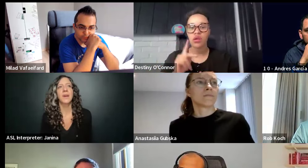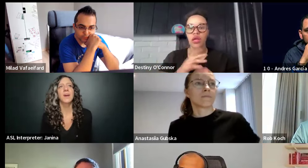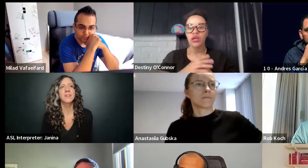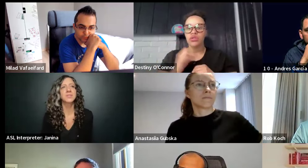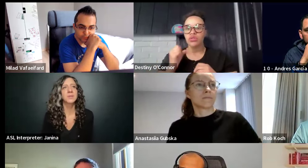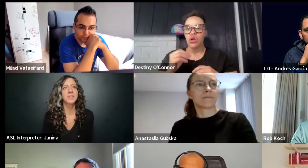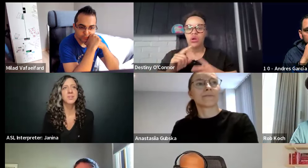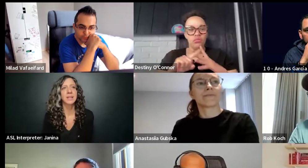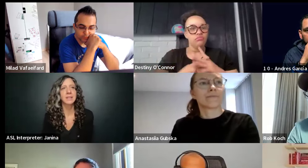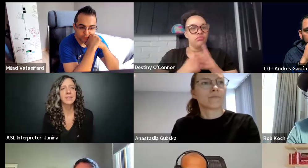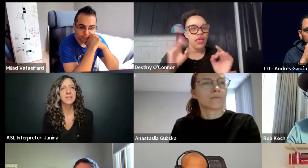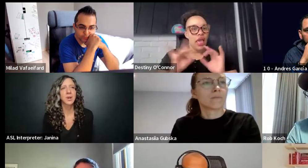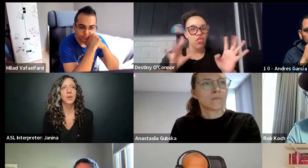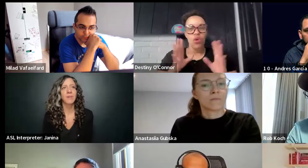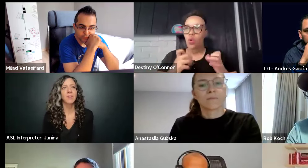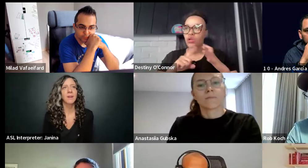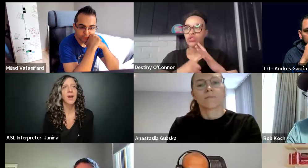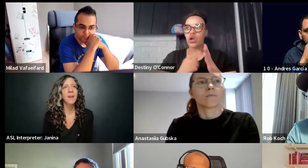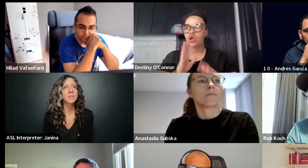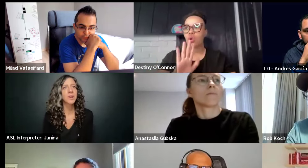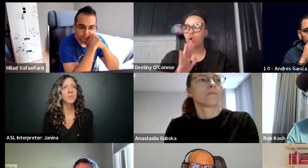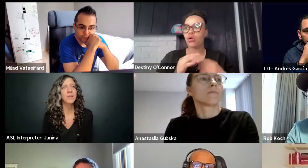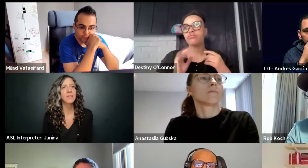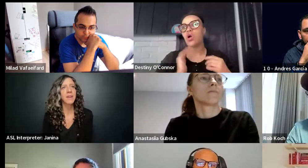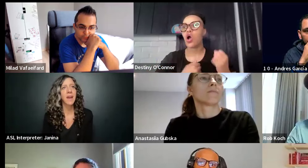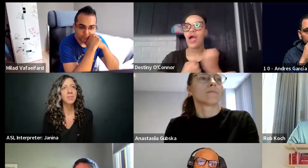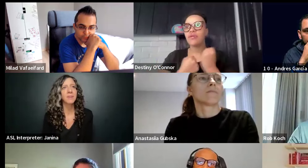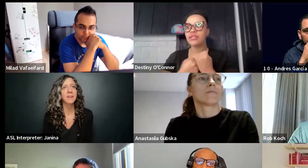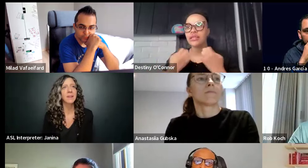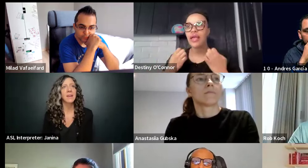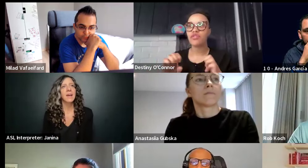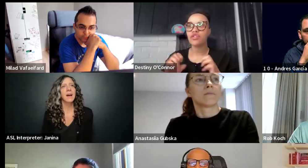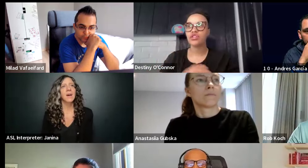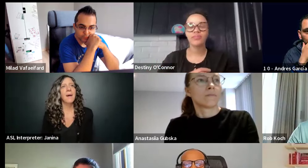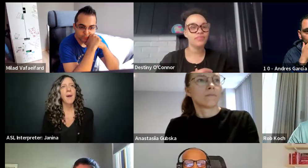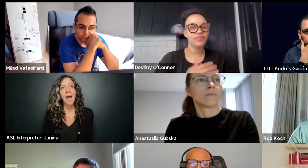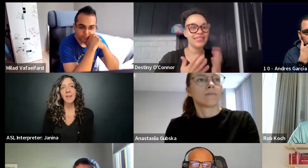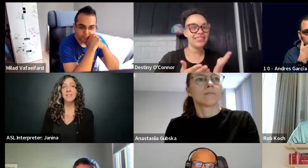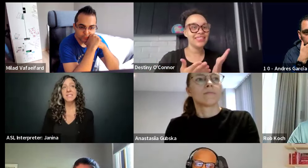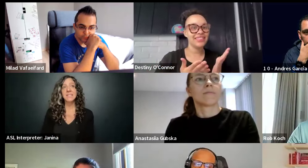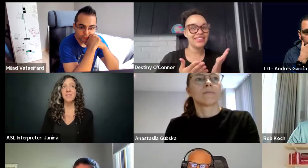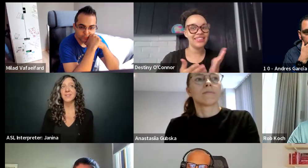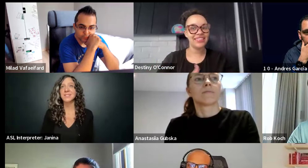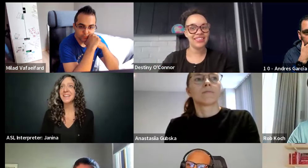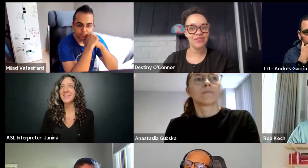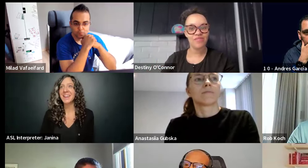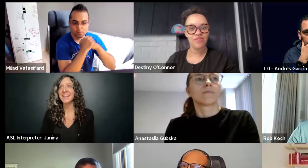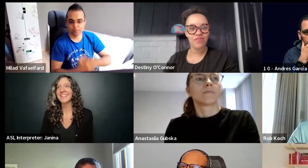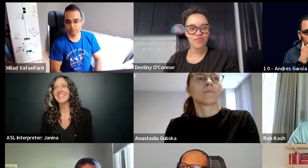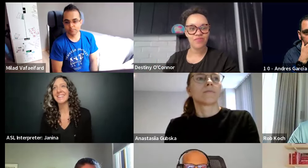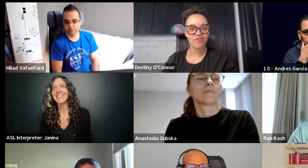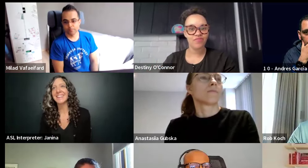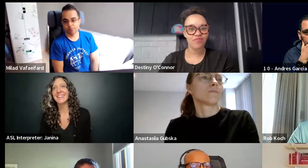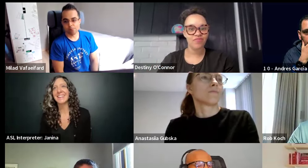No one. Okay. All right. Just wanted to make sure I didn't talk over anyone. All right. We'll start with Catherine, our advocacy efforts. Take it